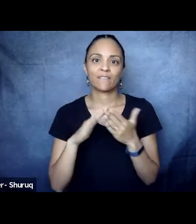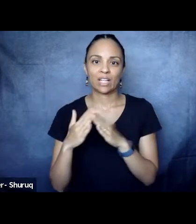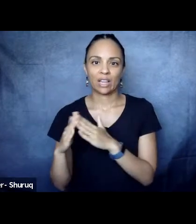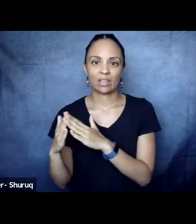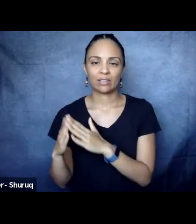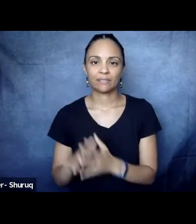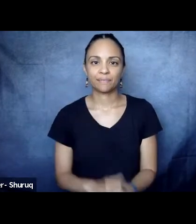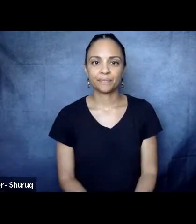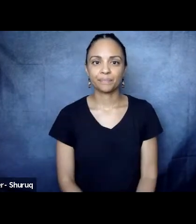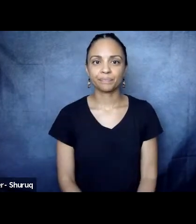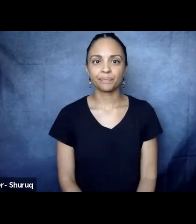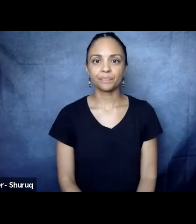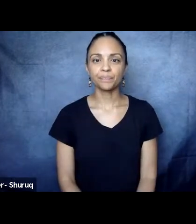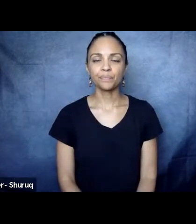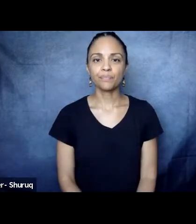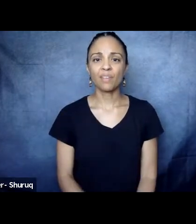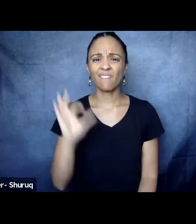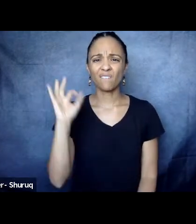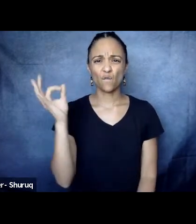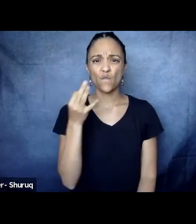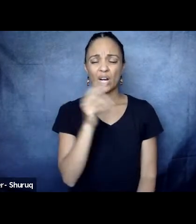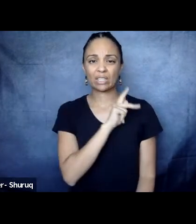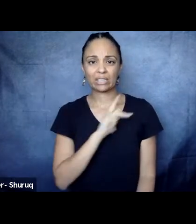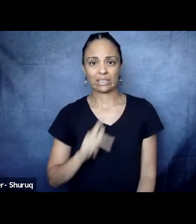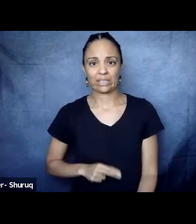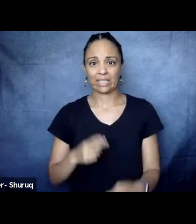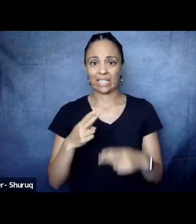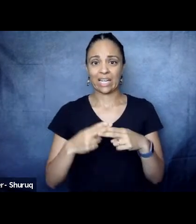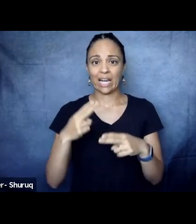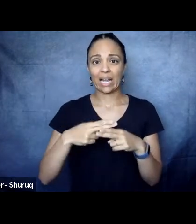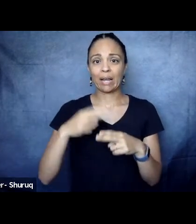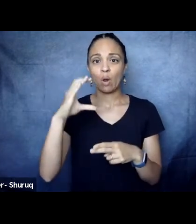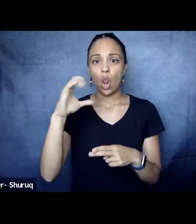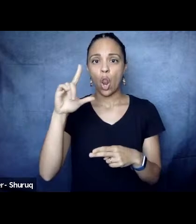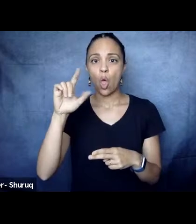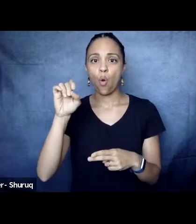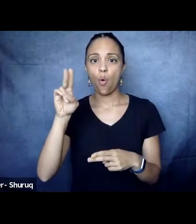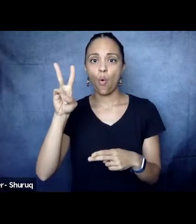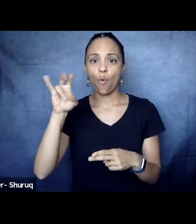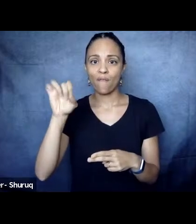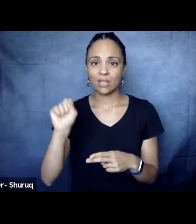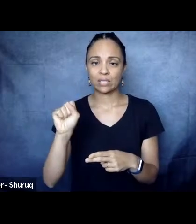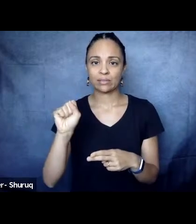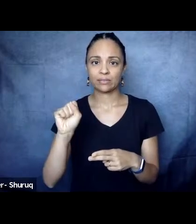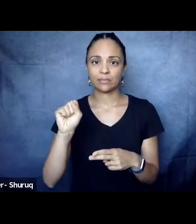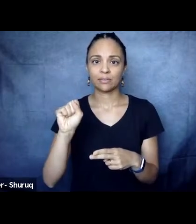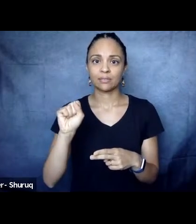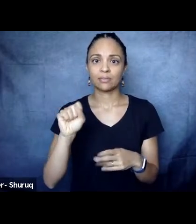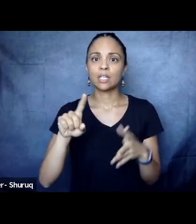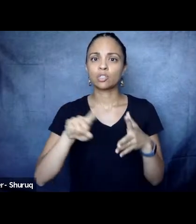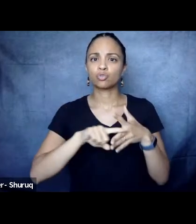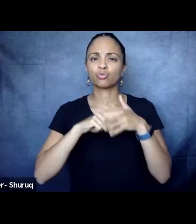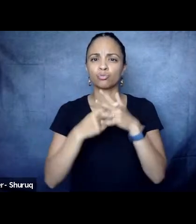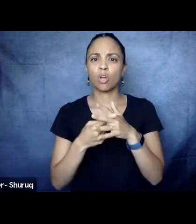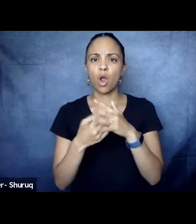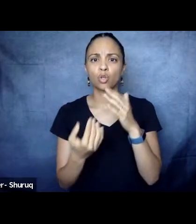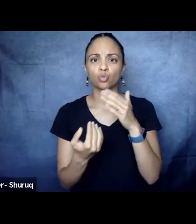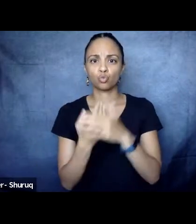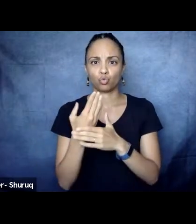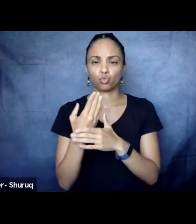Clovis I took Paris from the Gauls in 494 CE, and later made his capital there.